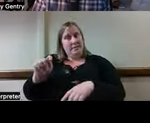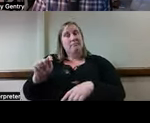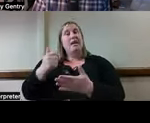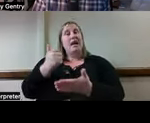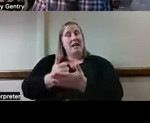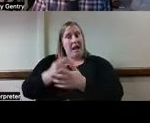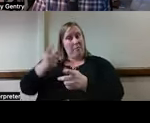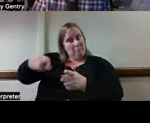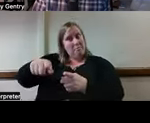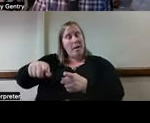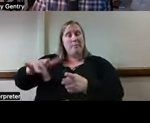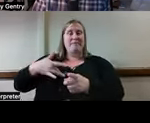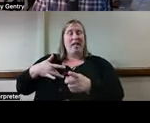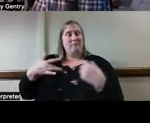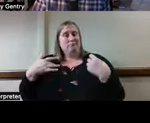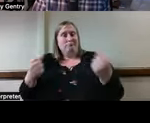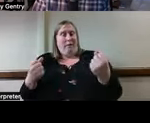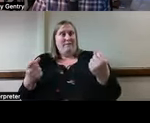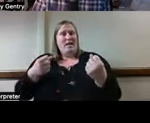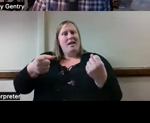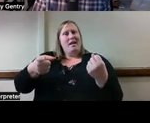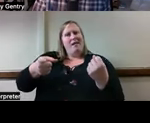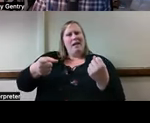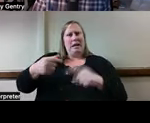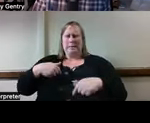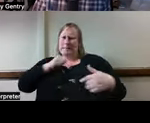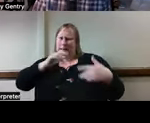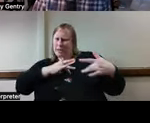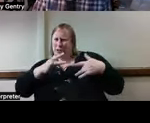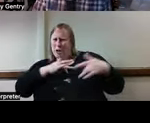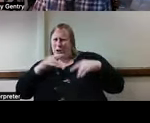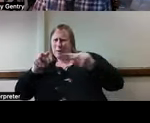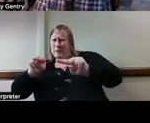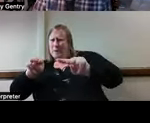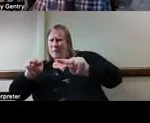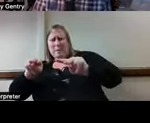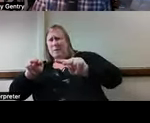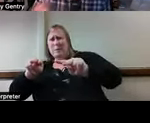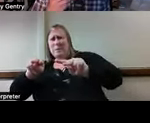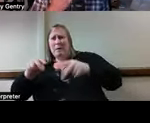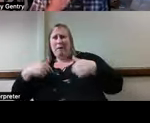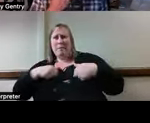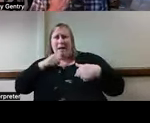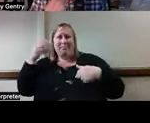and relieve worry and stress for caregivers, especially those who are living off-site.